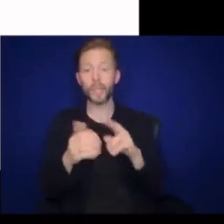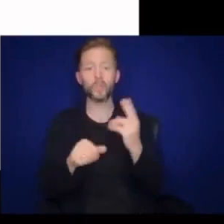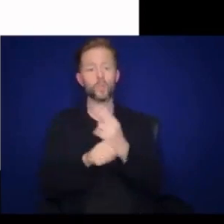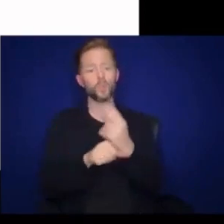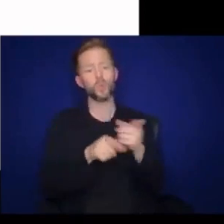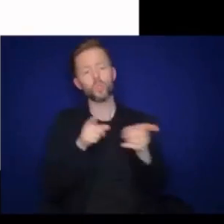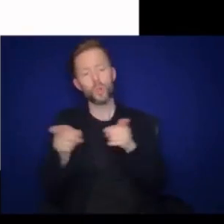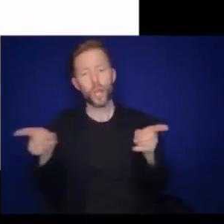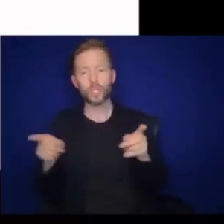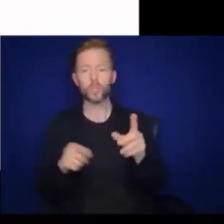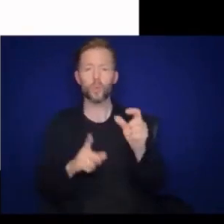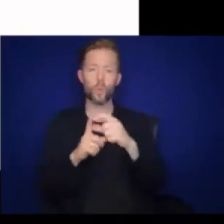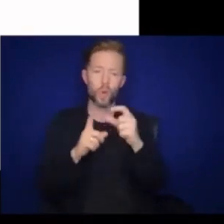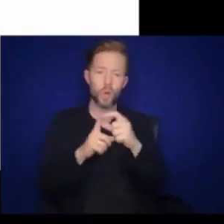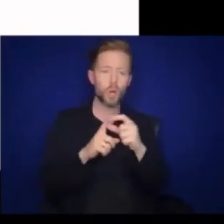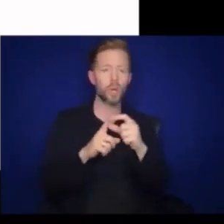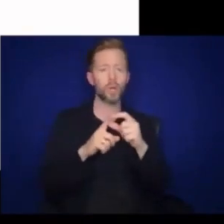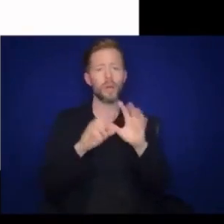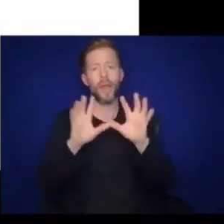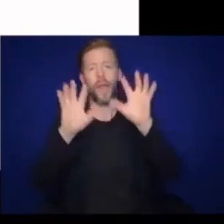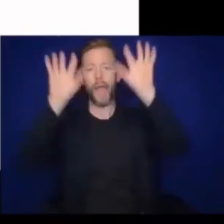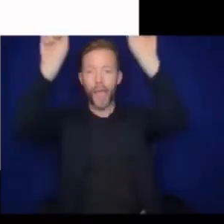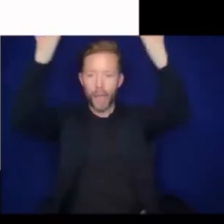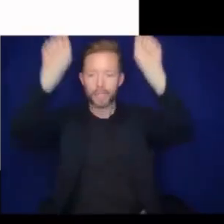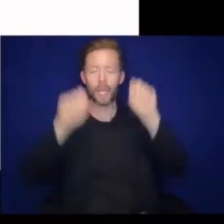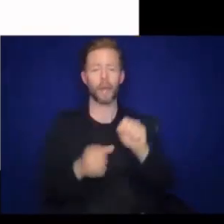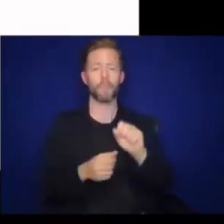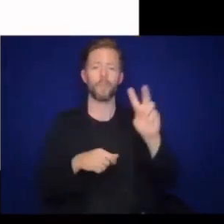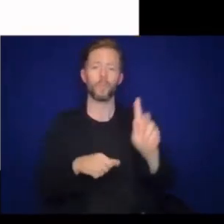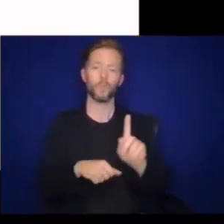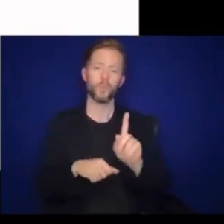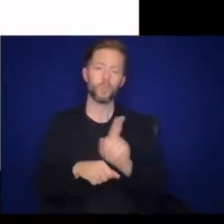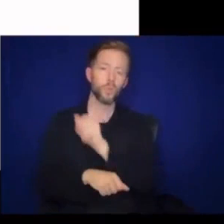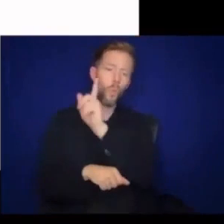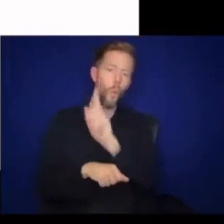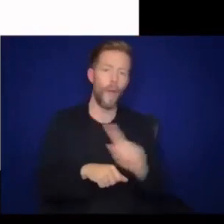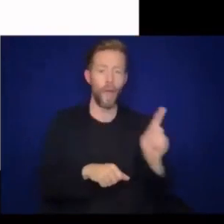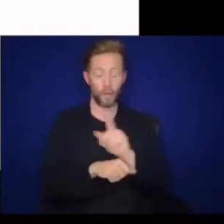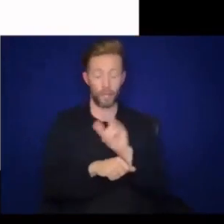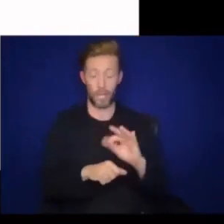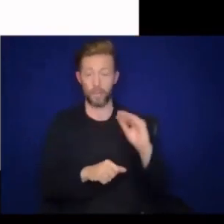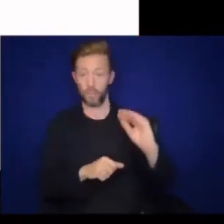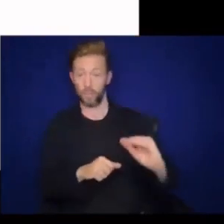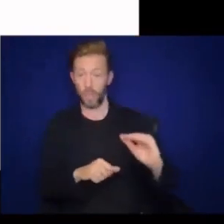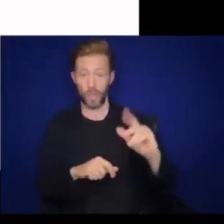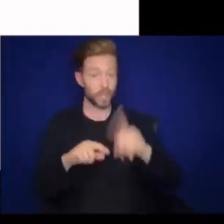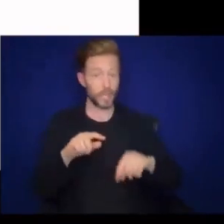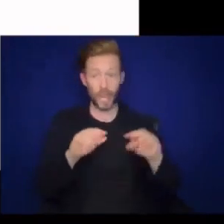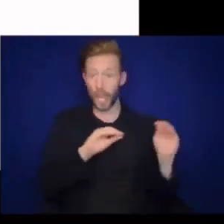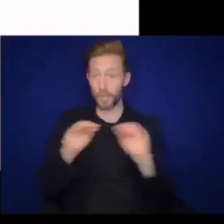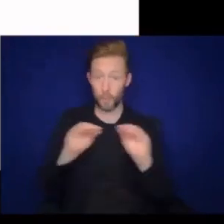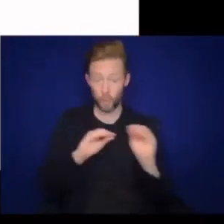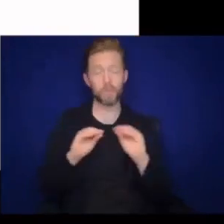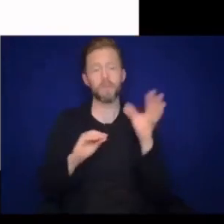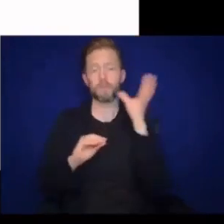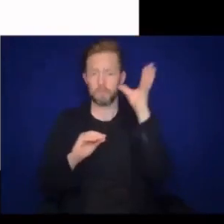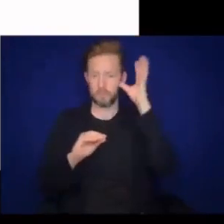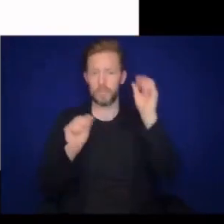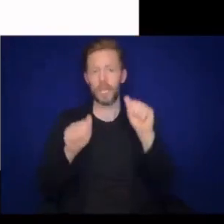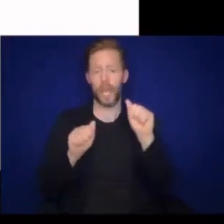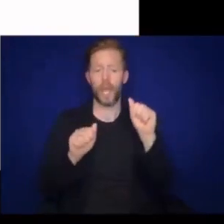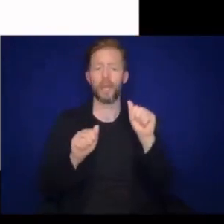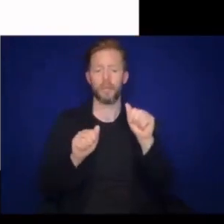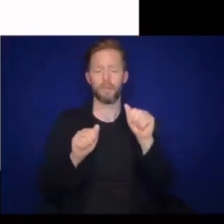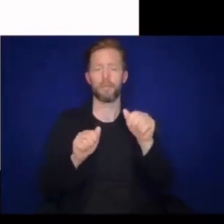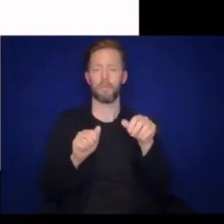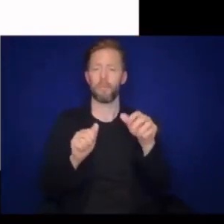words as the child moves, reaching hands up and down and swaying side to side. If the child is unable to move, the parent